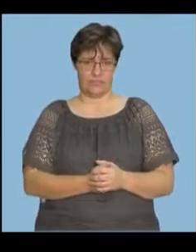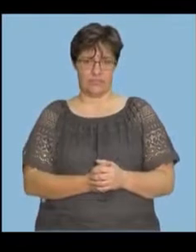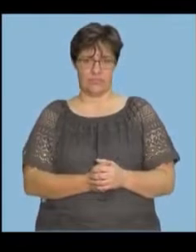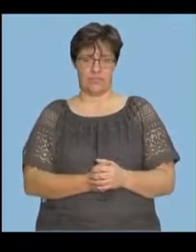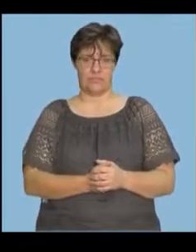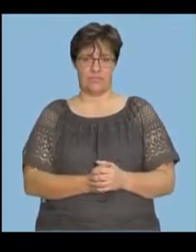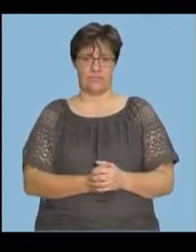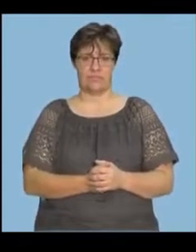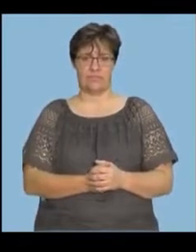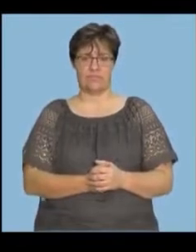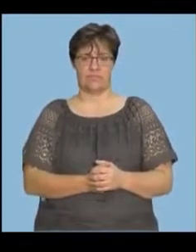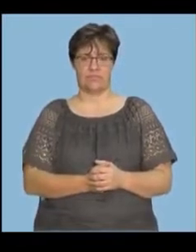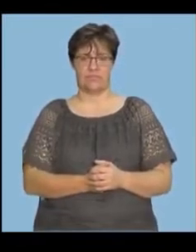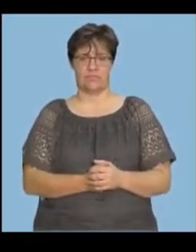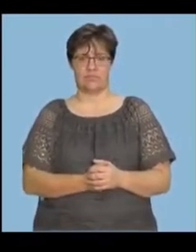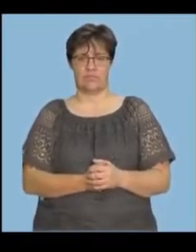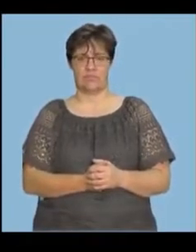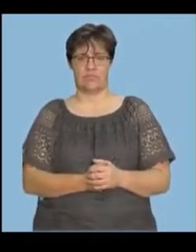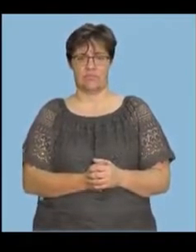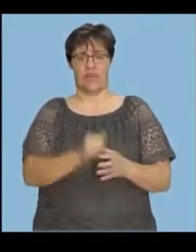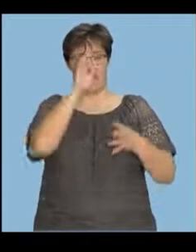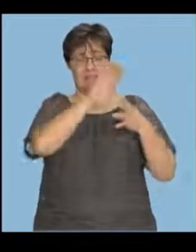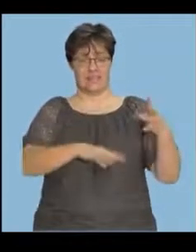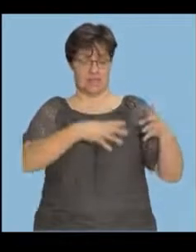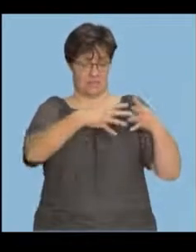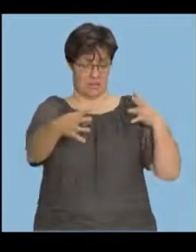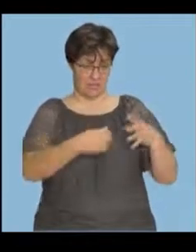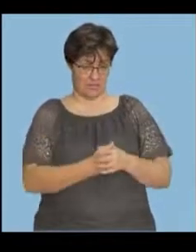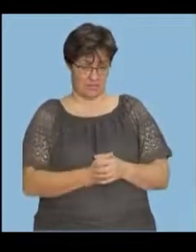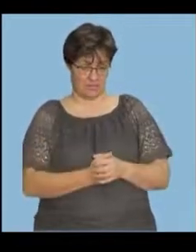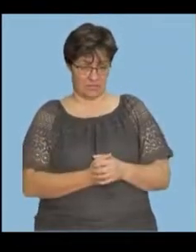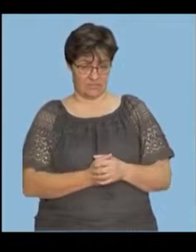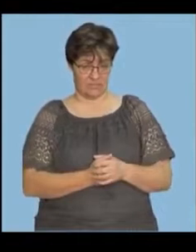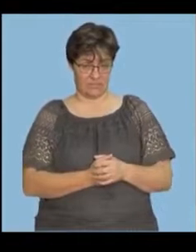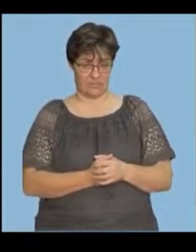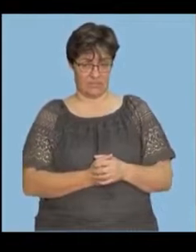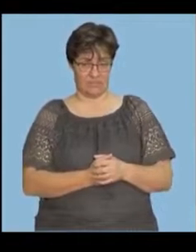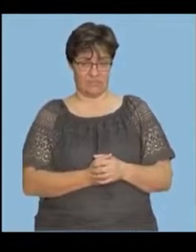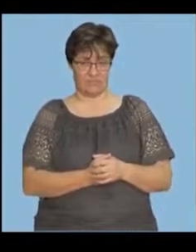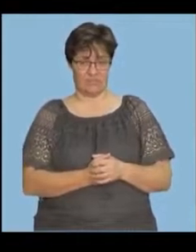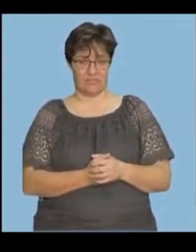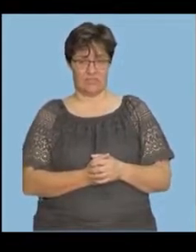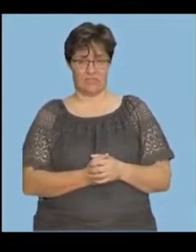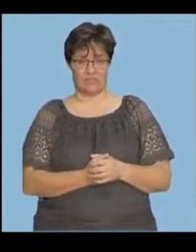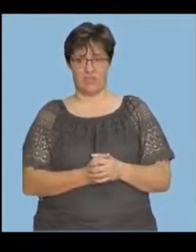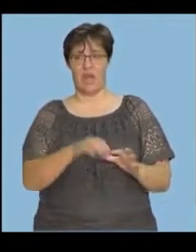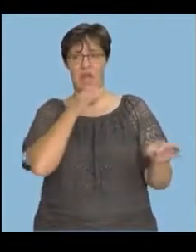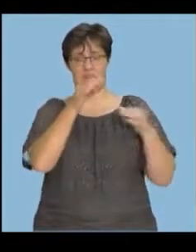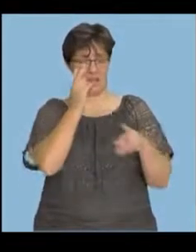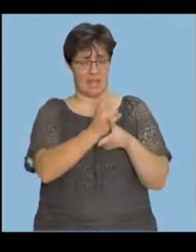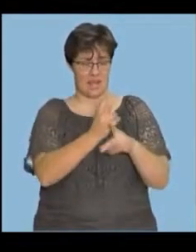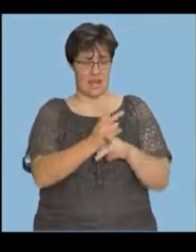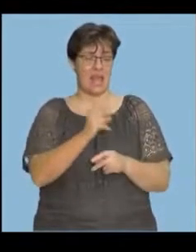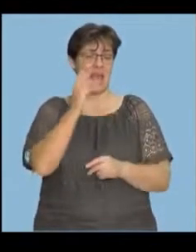So this is the table, actual table. Let me explain this again. So the